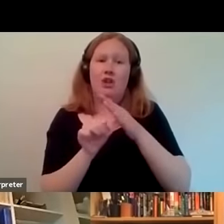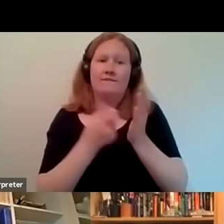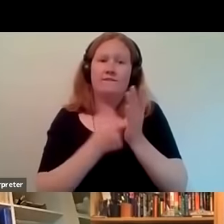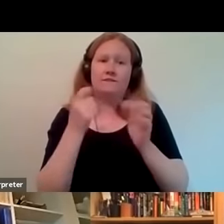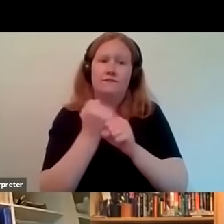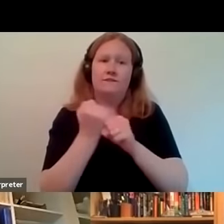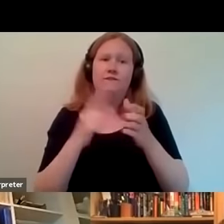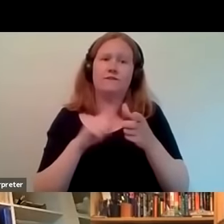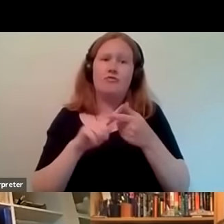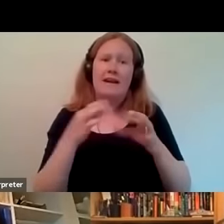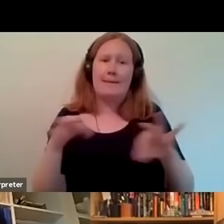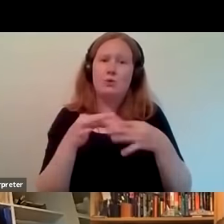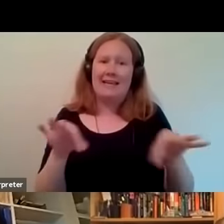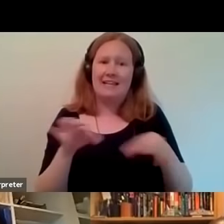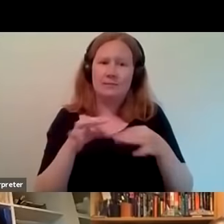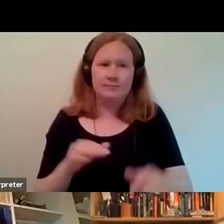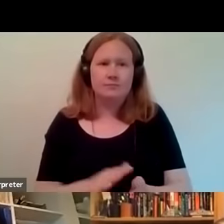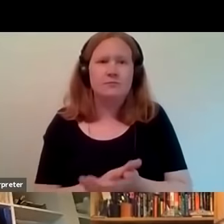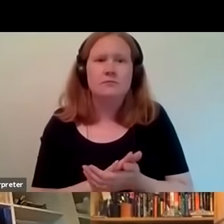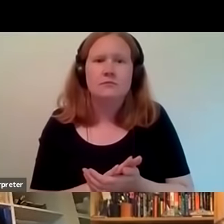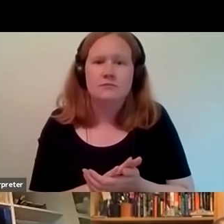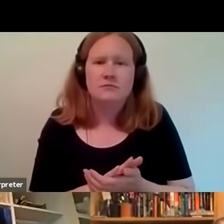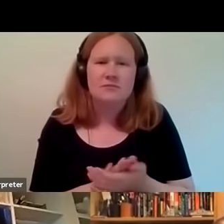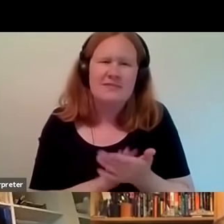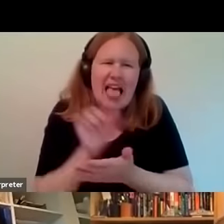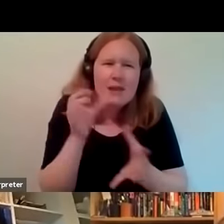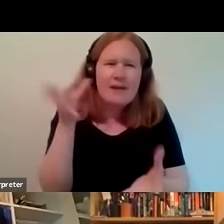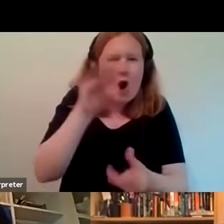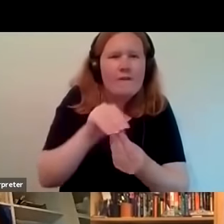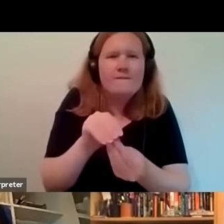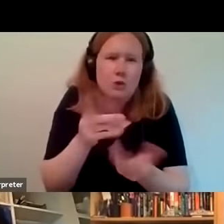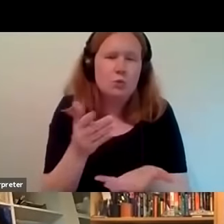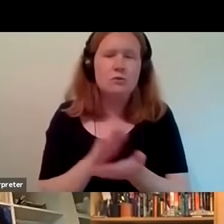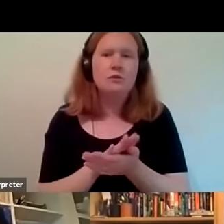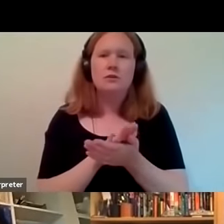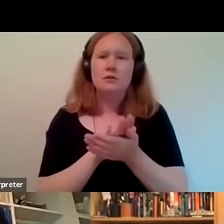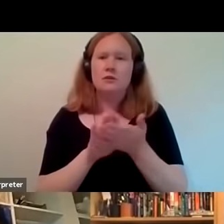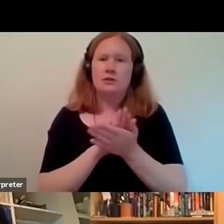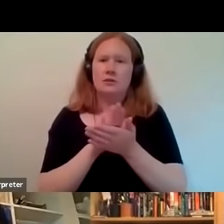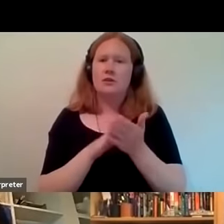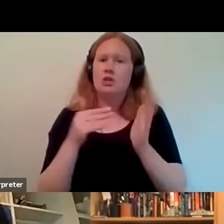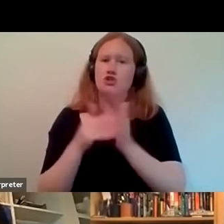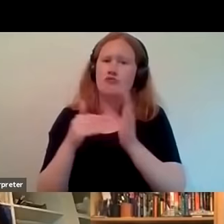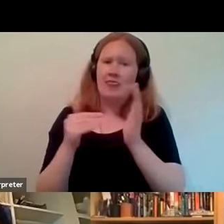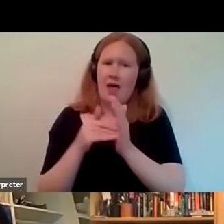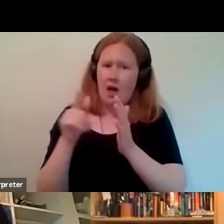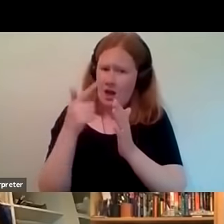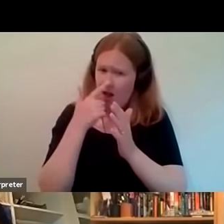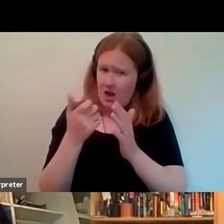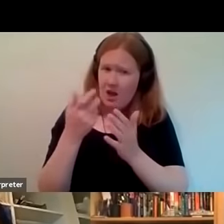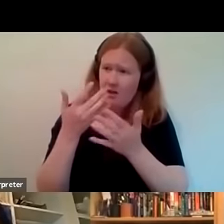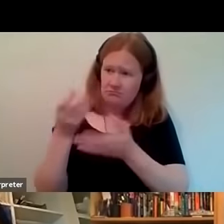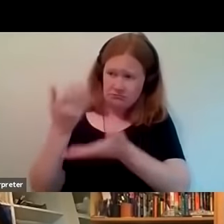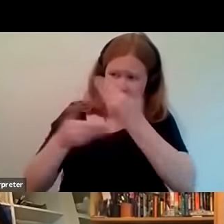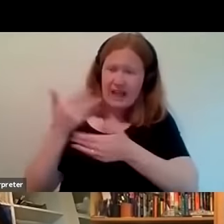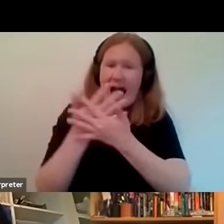awesome so that just gives you um a little bit of a sense so zarita can you also tell us how many of these kinds of um oral histories did you record and where we